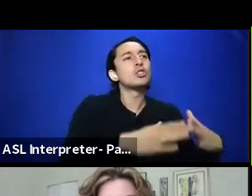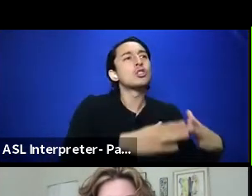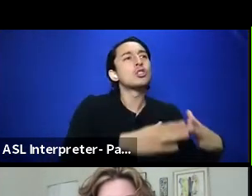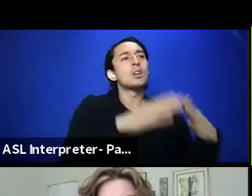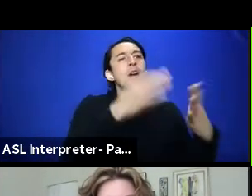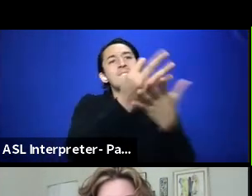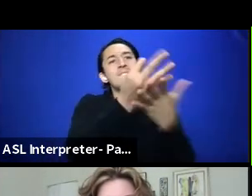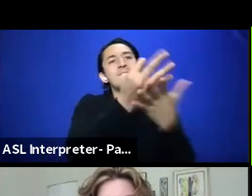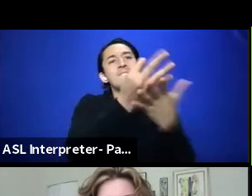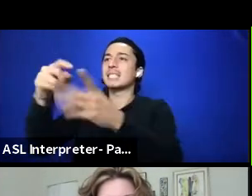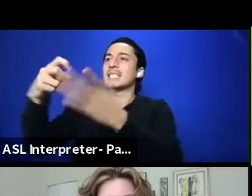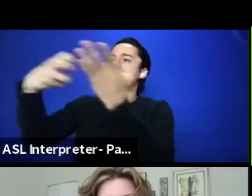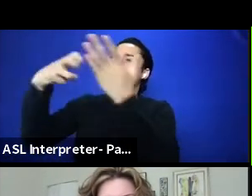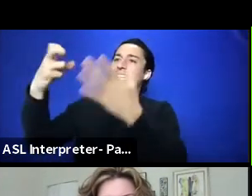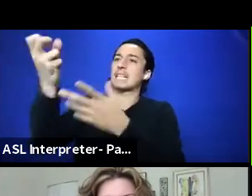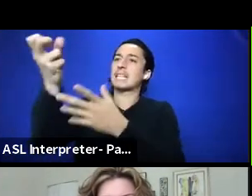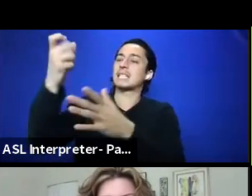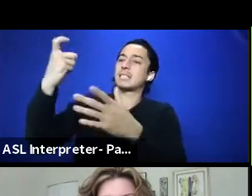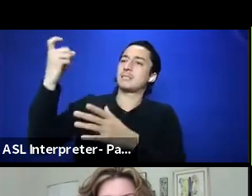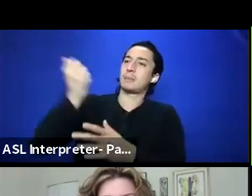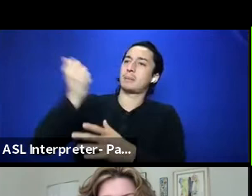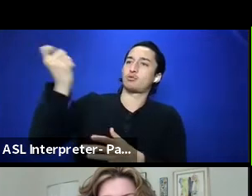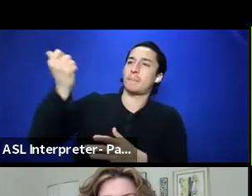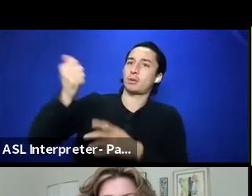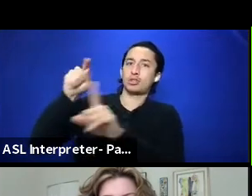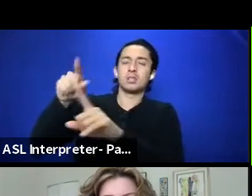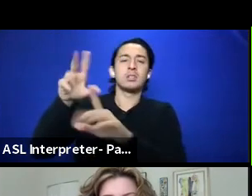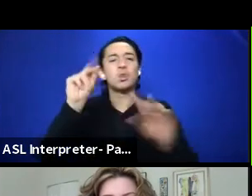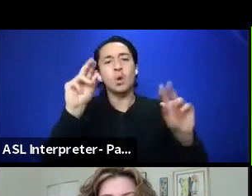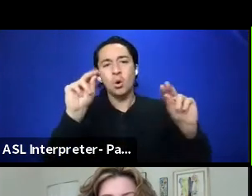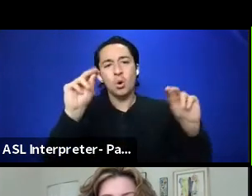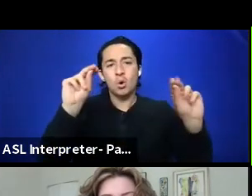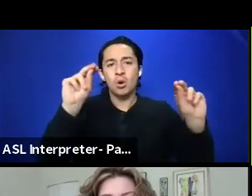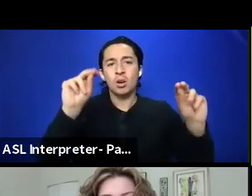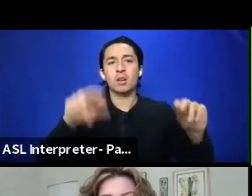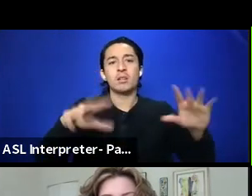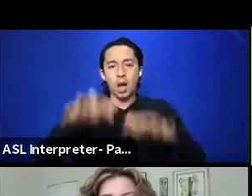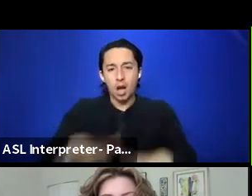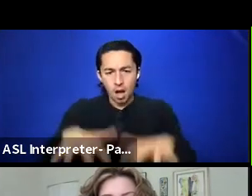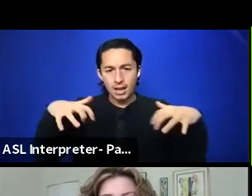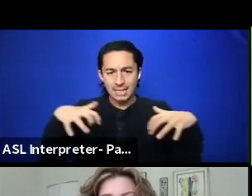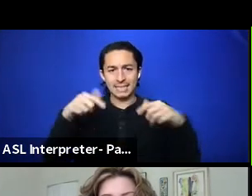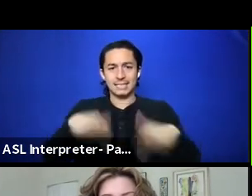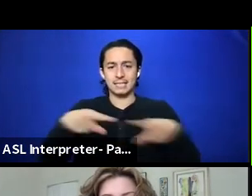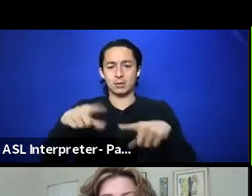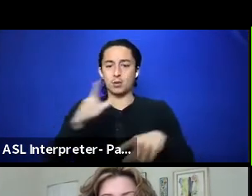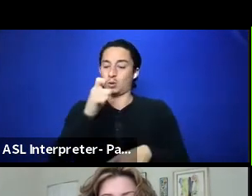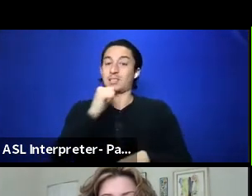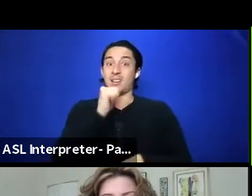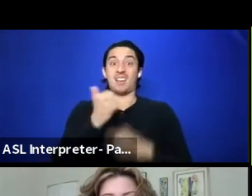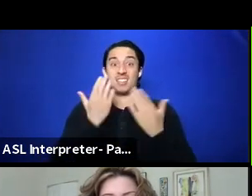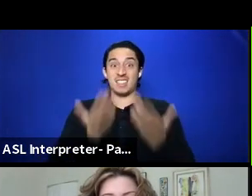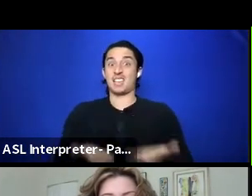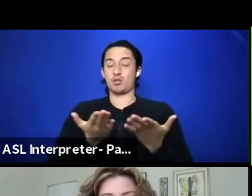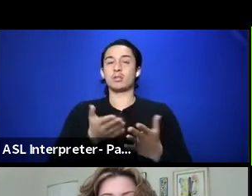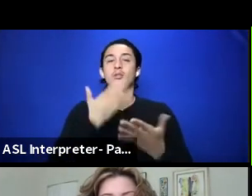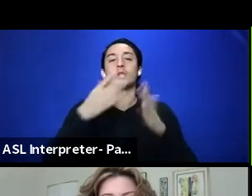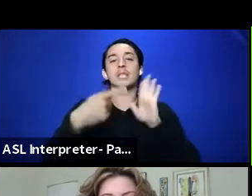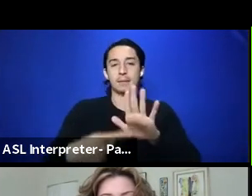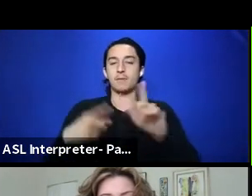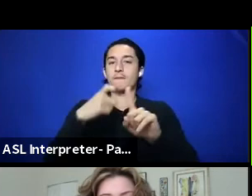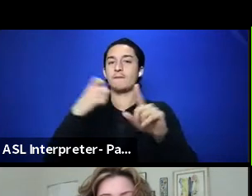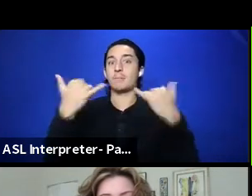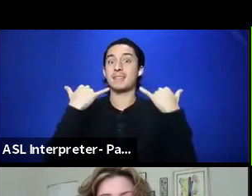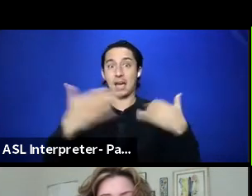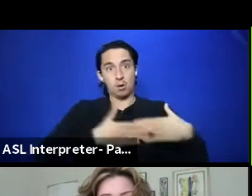sake of the pay, of the ticket holders, subscribers. They're already the audience, or the audience who is not there. Like, and here's a good example. From now on,